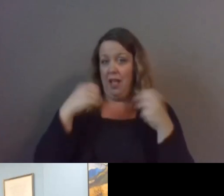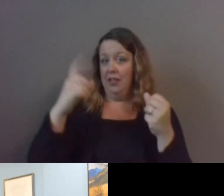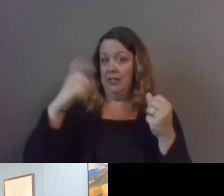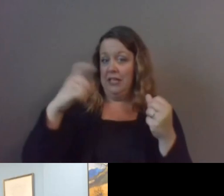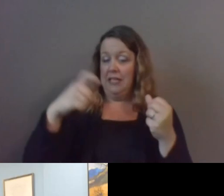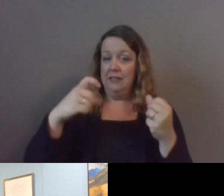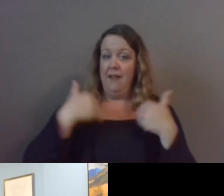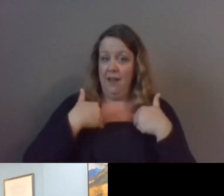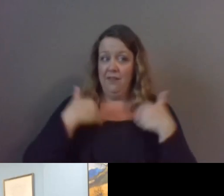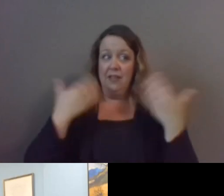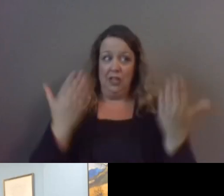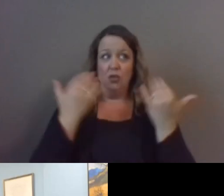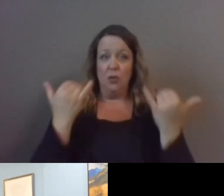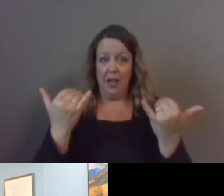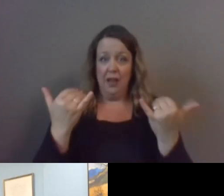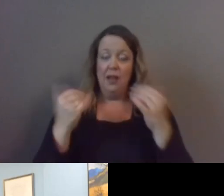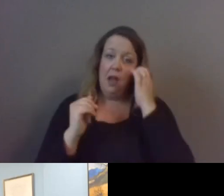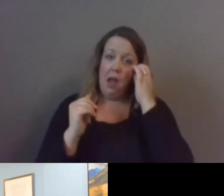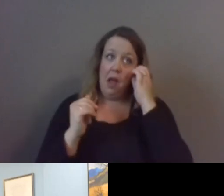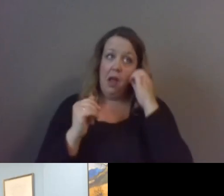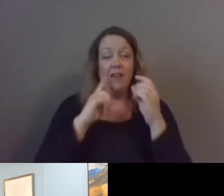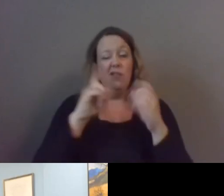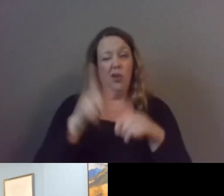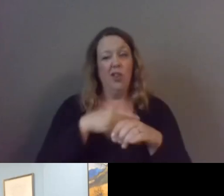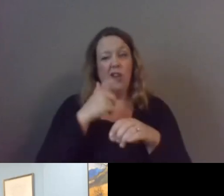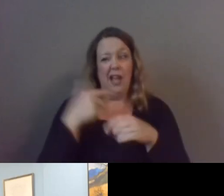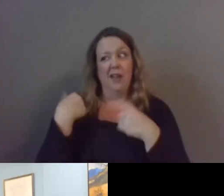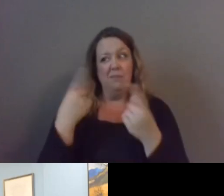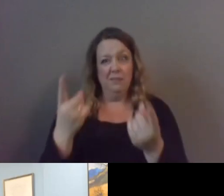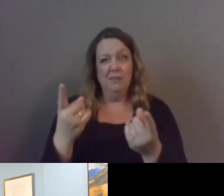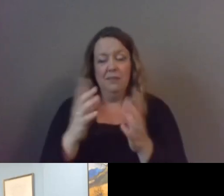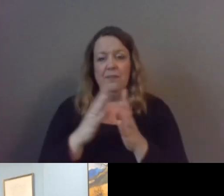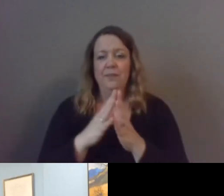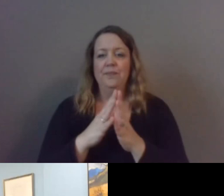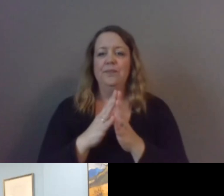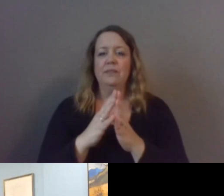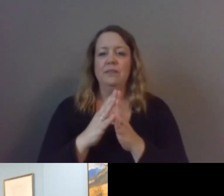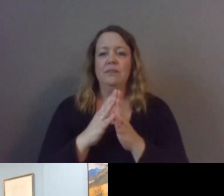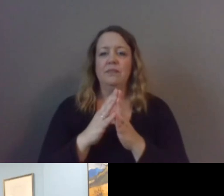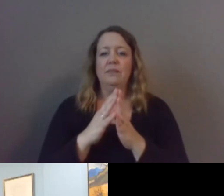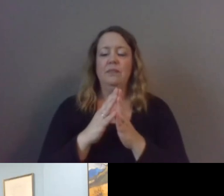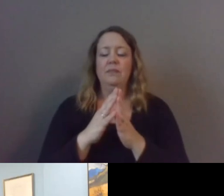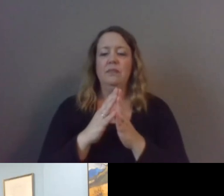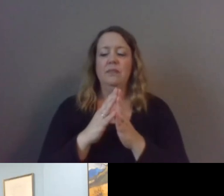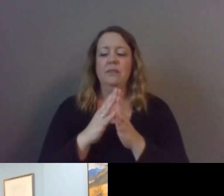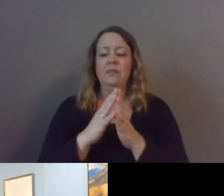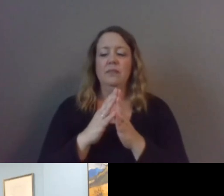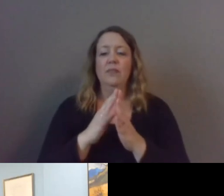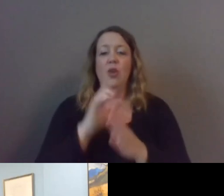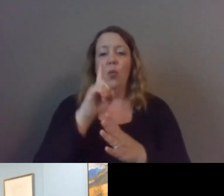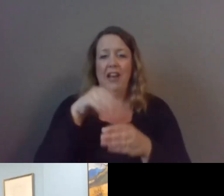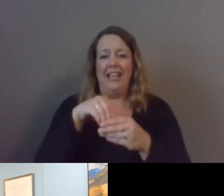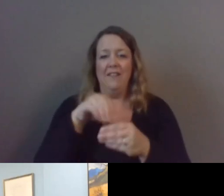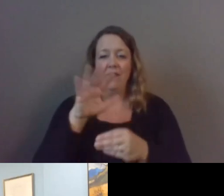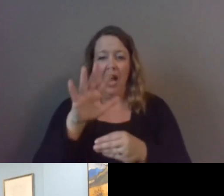exist today um and have for a long time in in in large measure for our young people one in five at any one